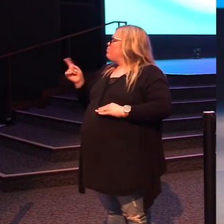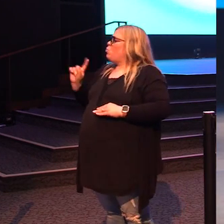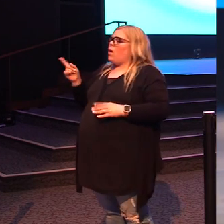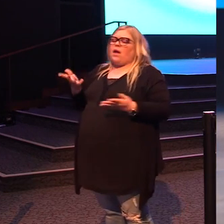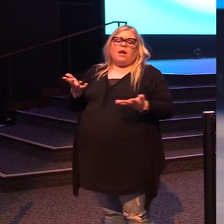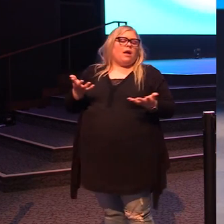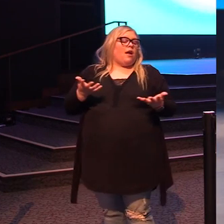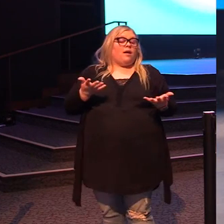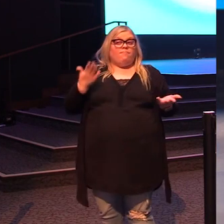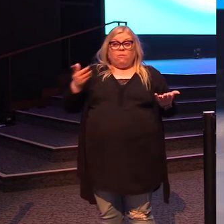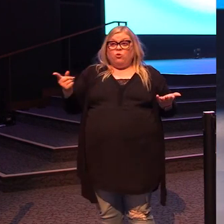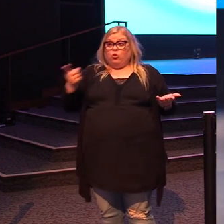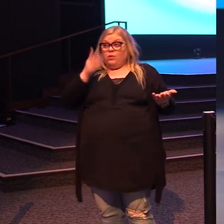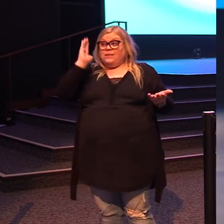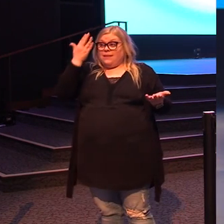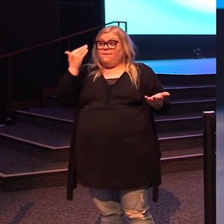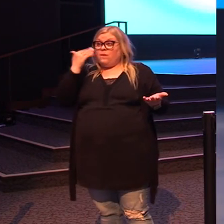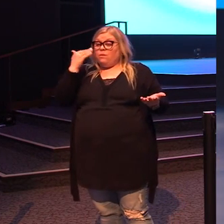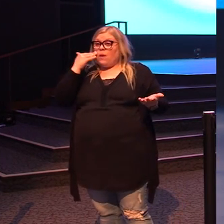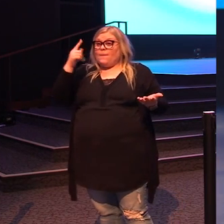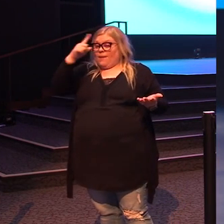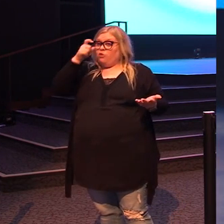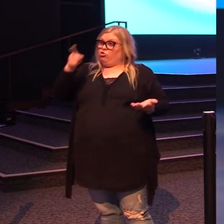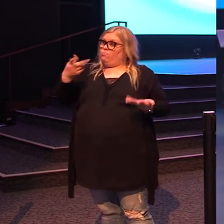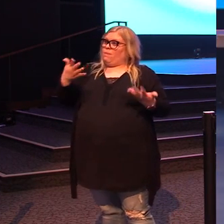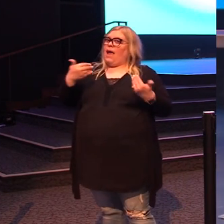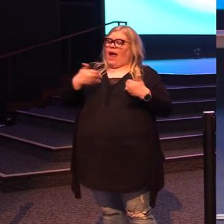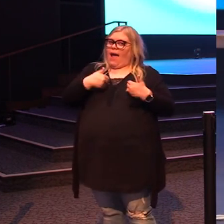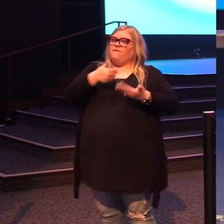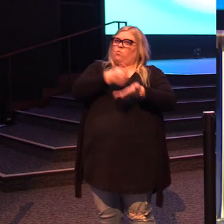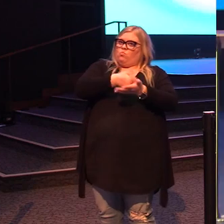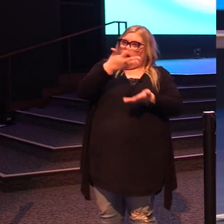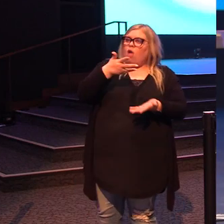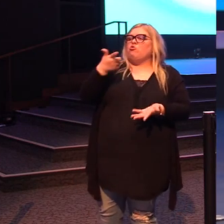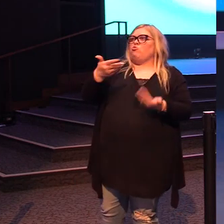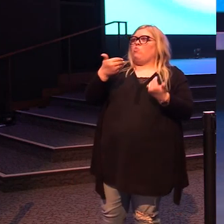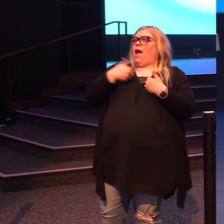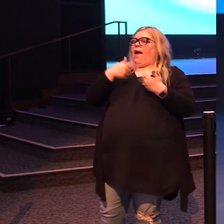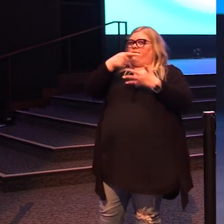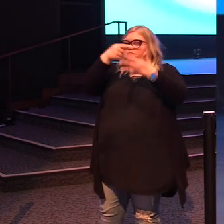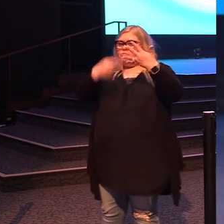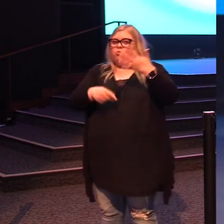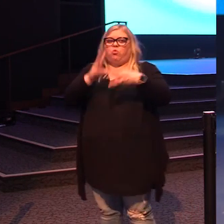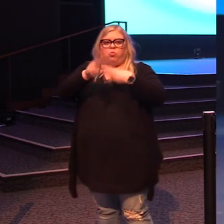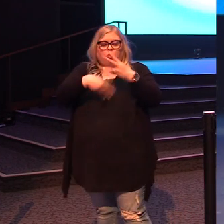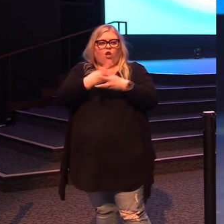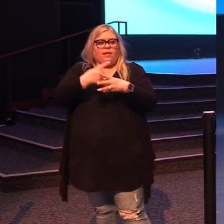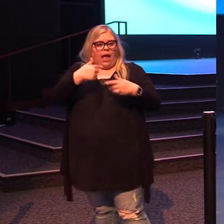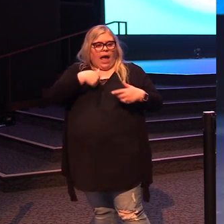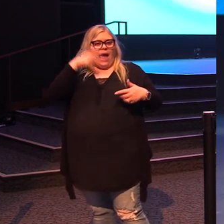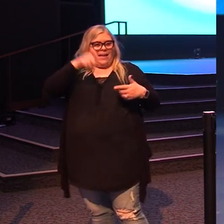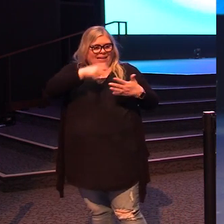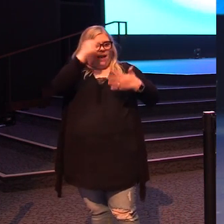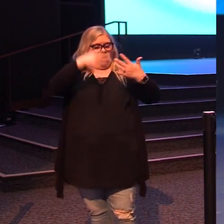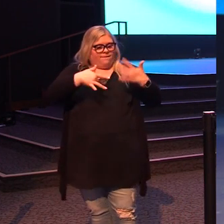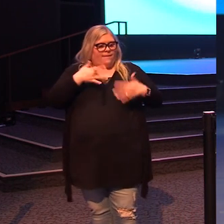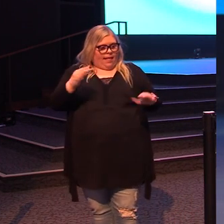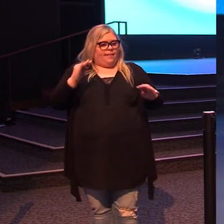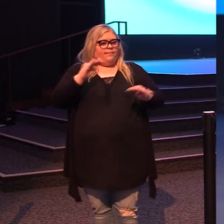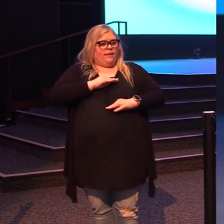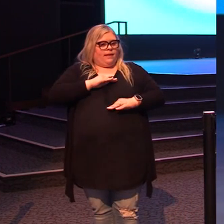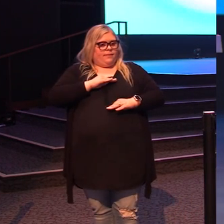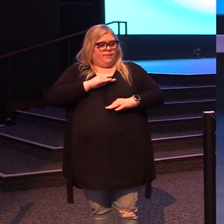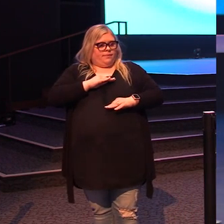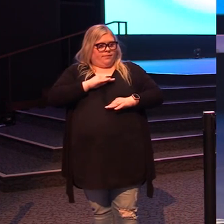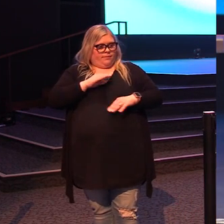maybe that sounds familiar, because you have title. You have wealth. You have the things the world says you need to feel fulfilled. But there's